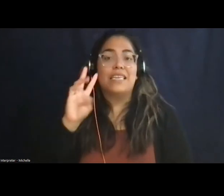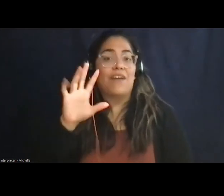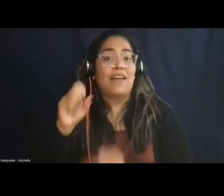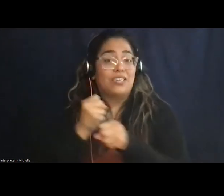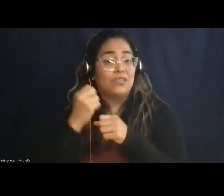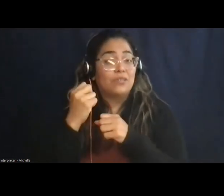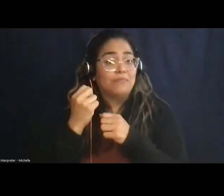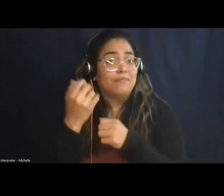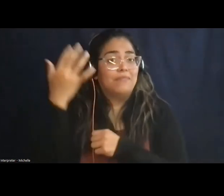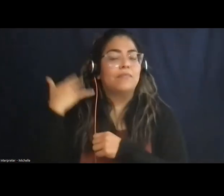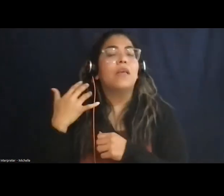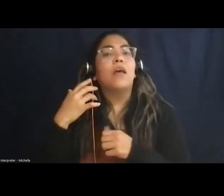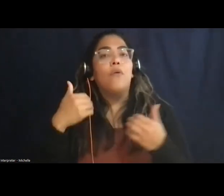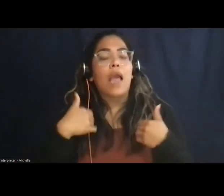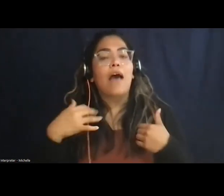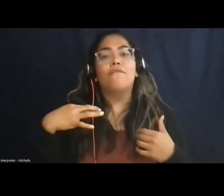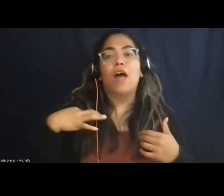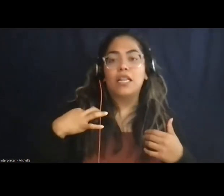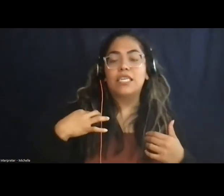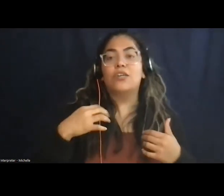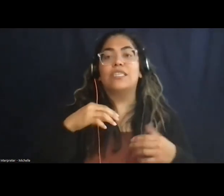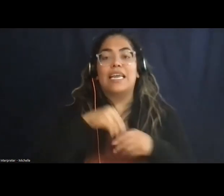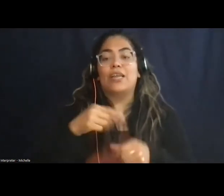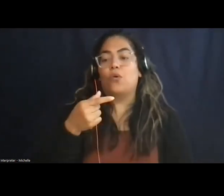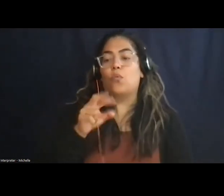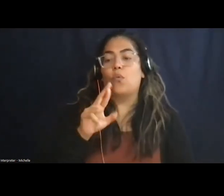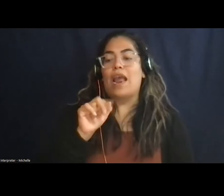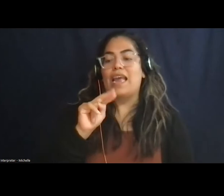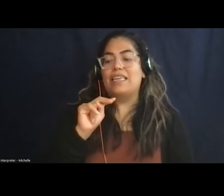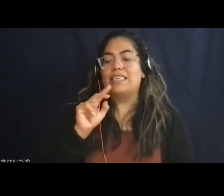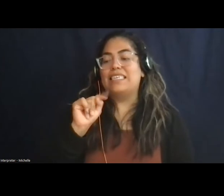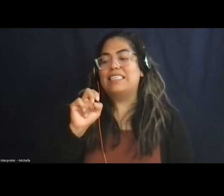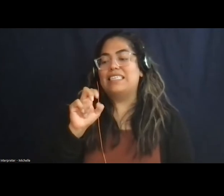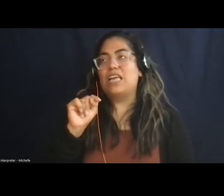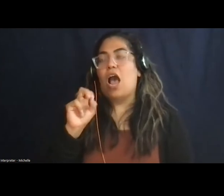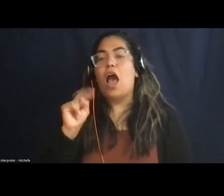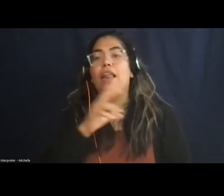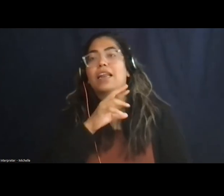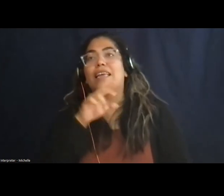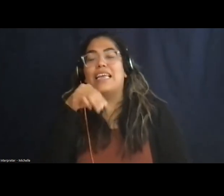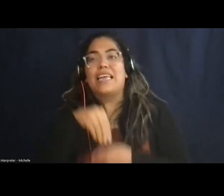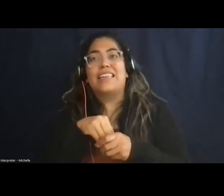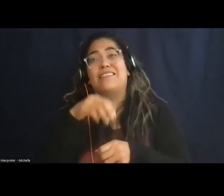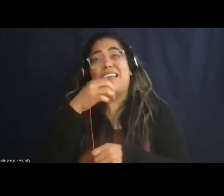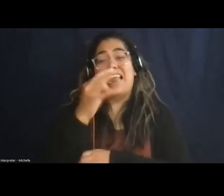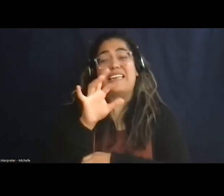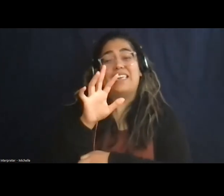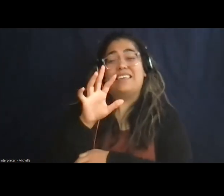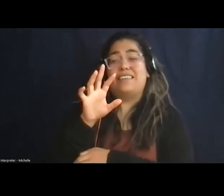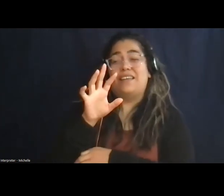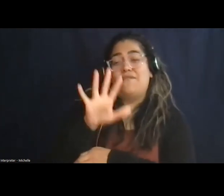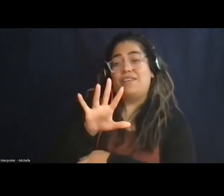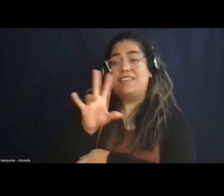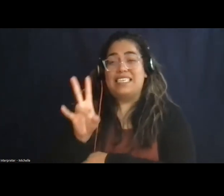with original volunteers in Grand Teton and Olympic National Parks in 1957. And that